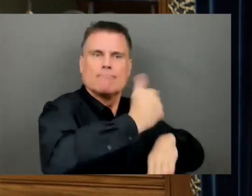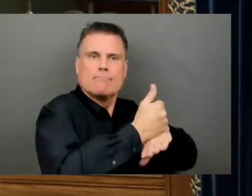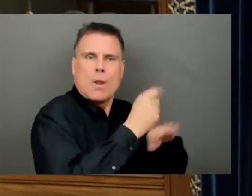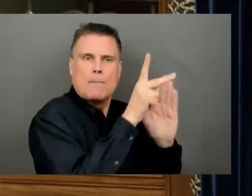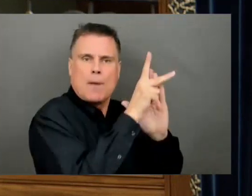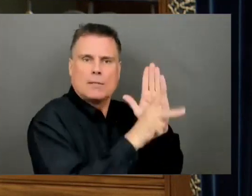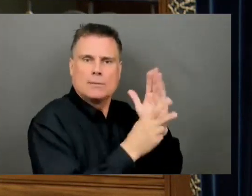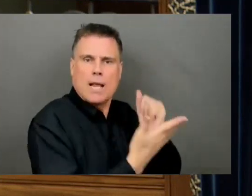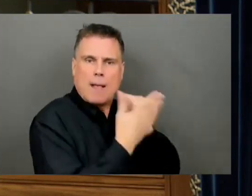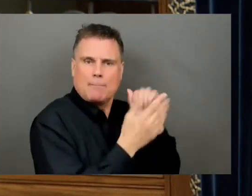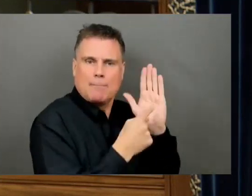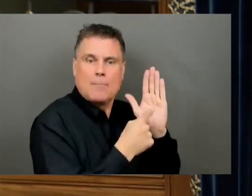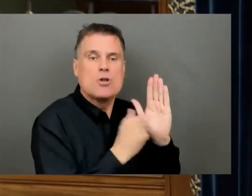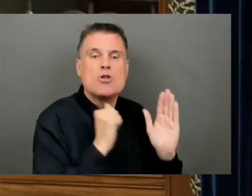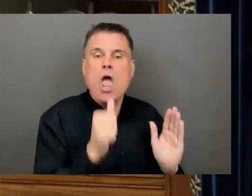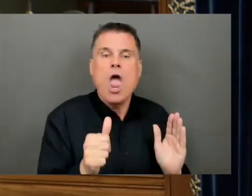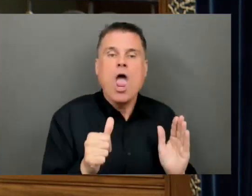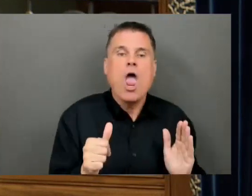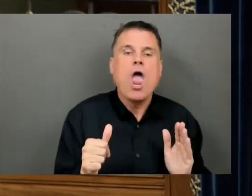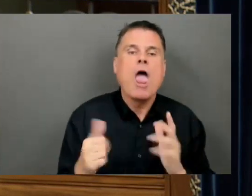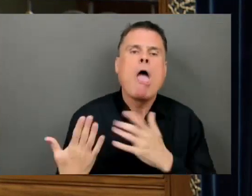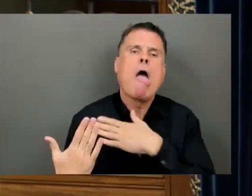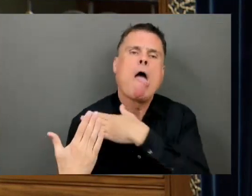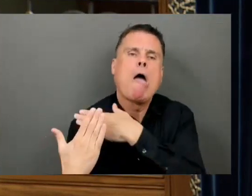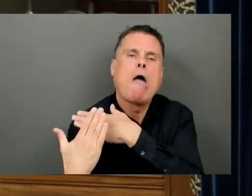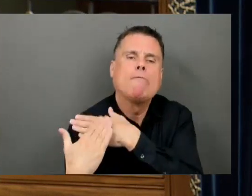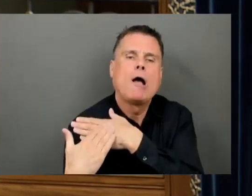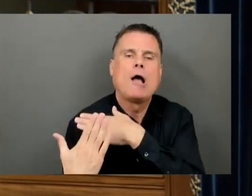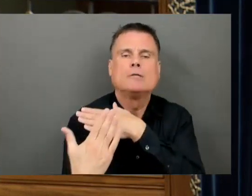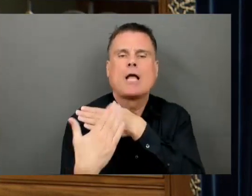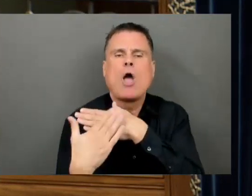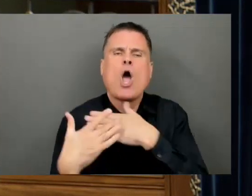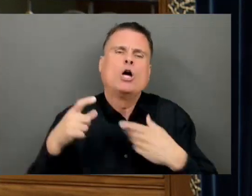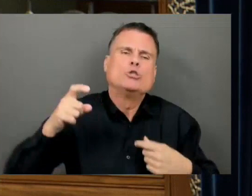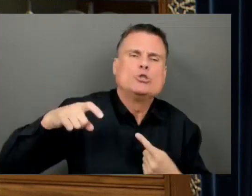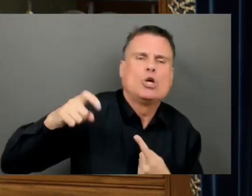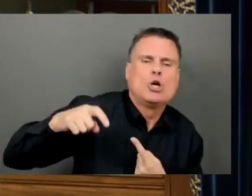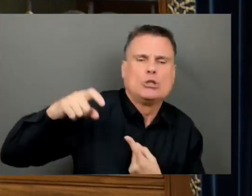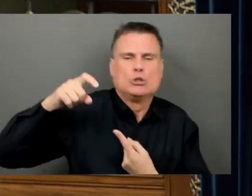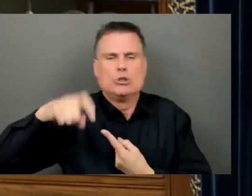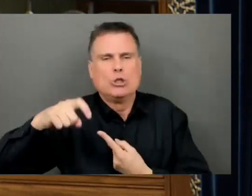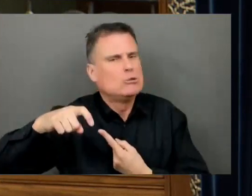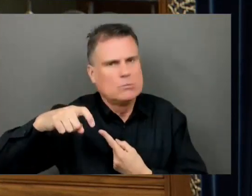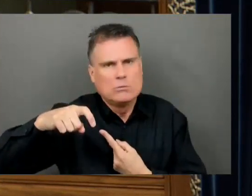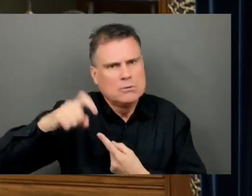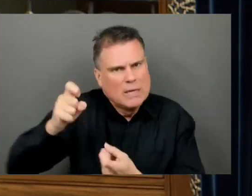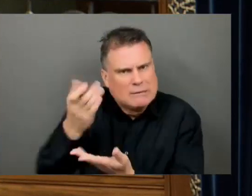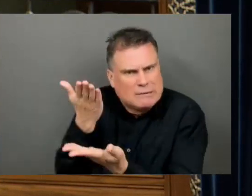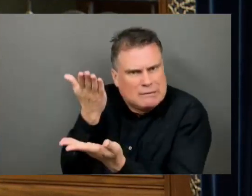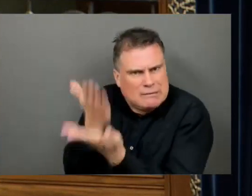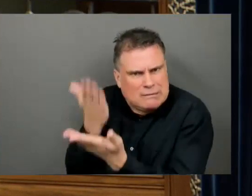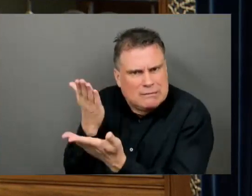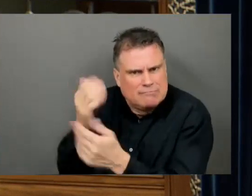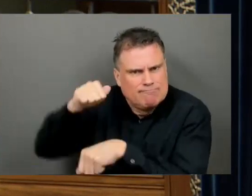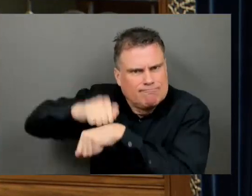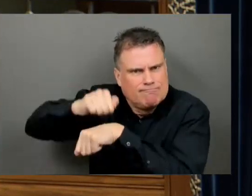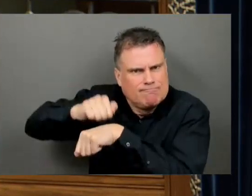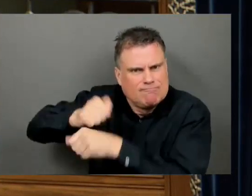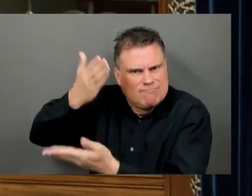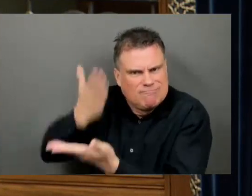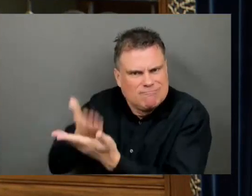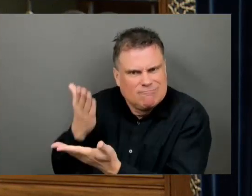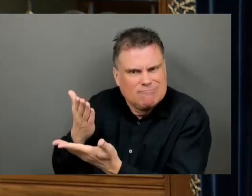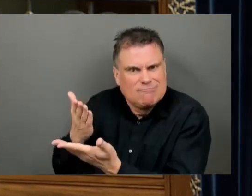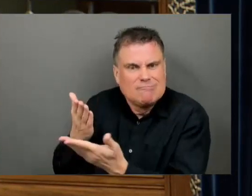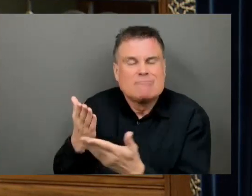unknown, and how sure we are about it. Whether it is crafting risk reduction policy to navigate the onslaught of